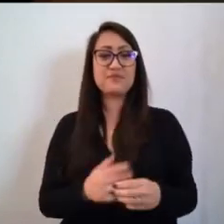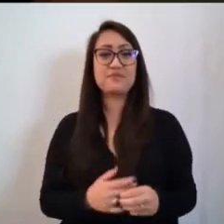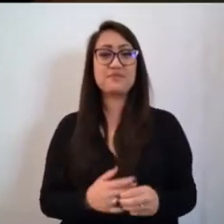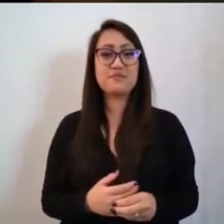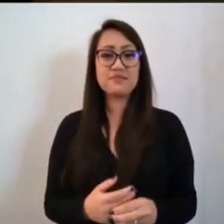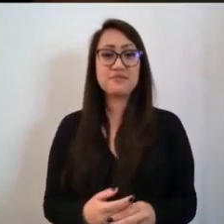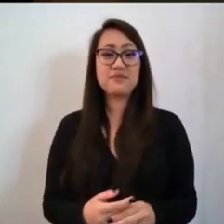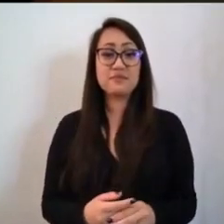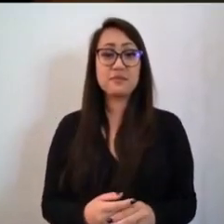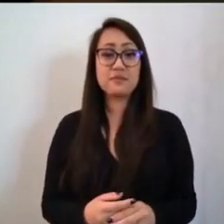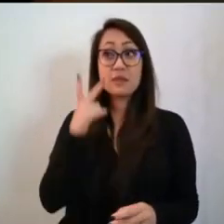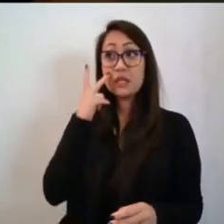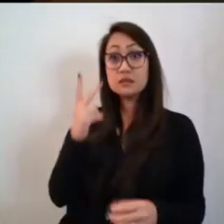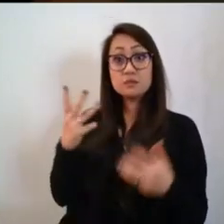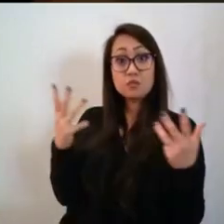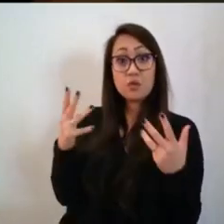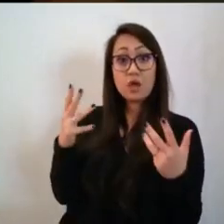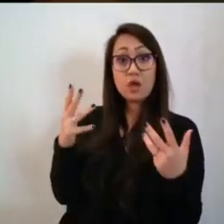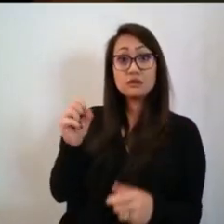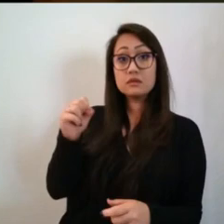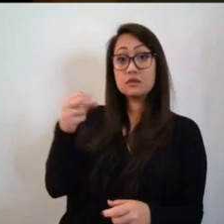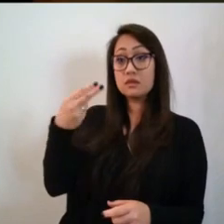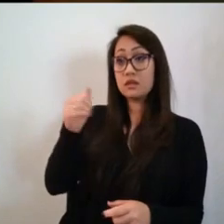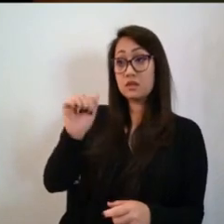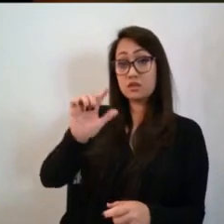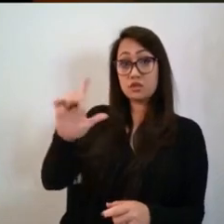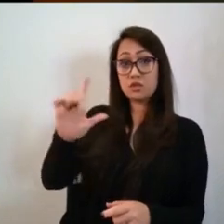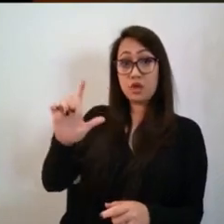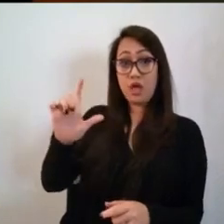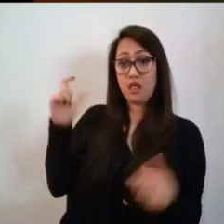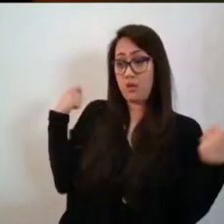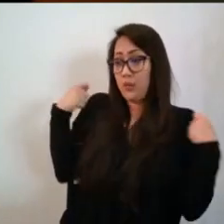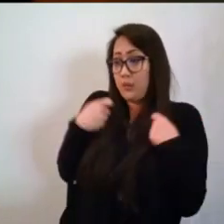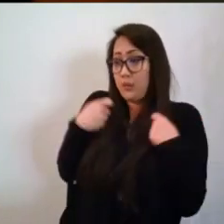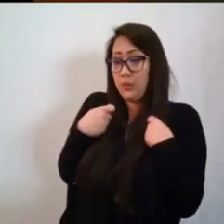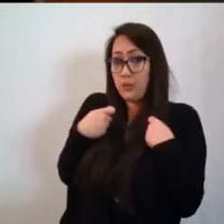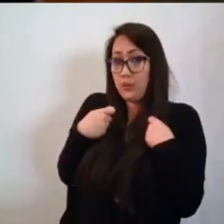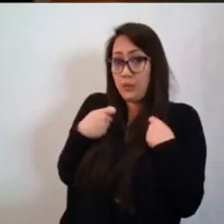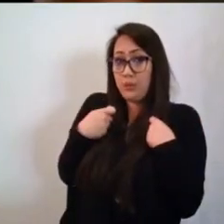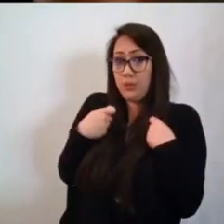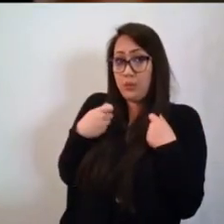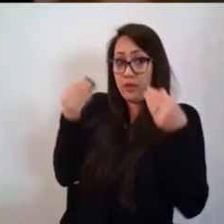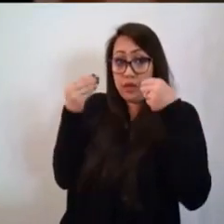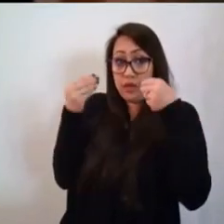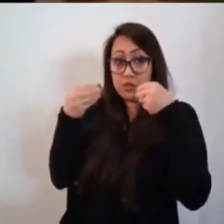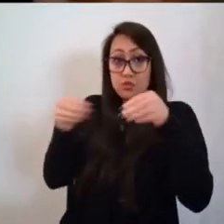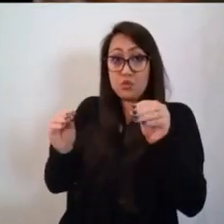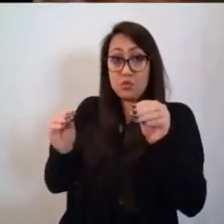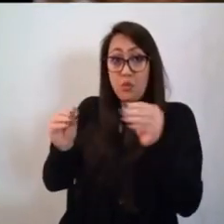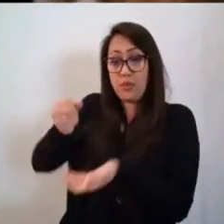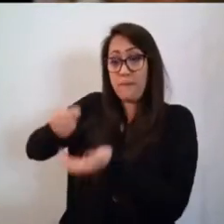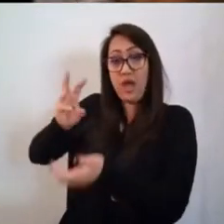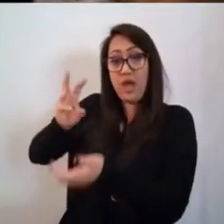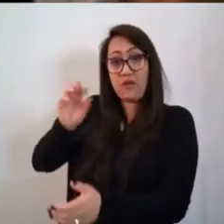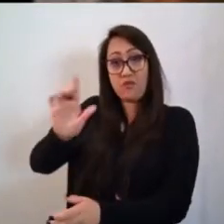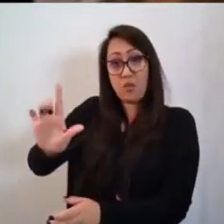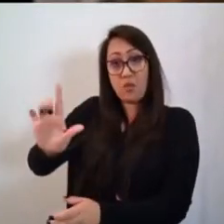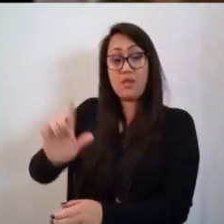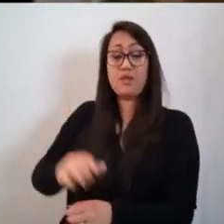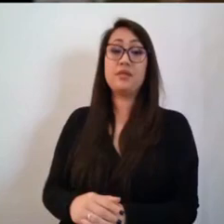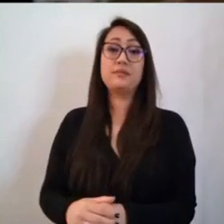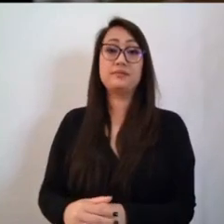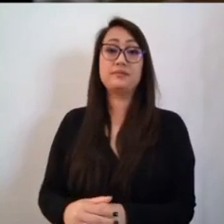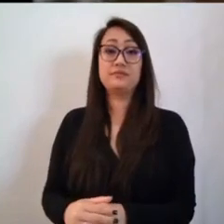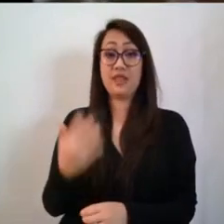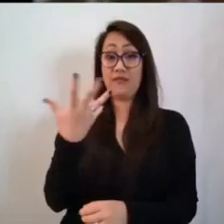He sold the shawl his wife made. He sold the bag of wool. He sold five